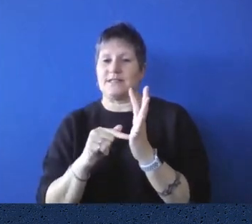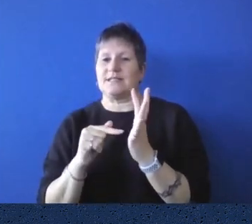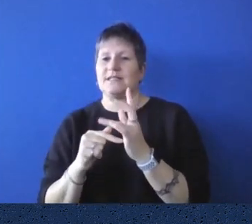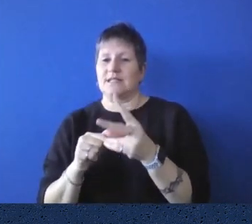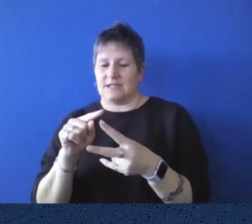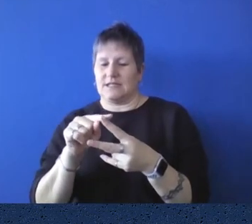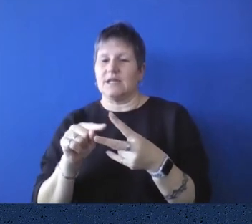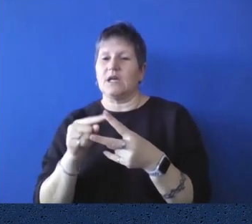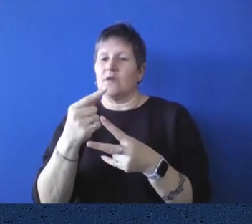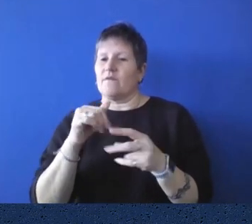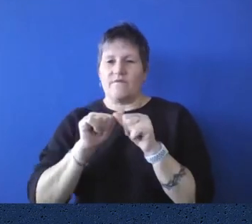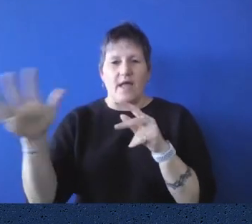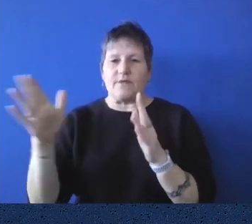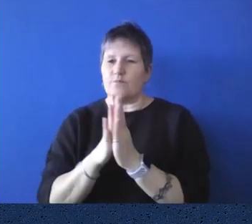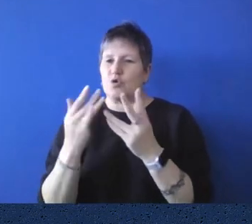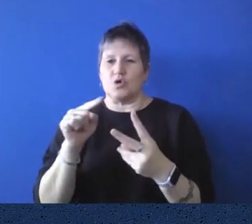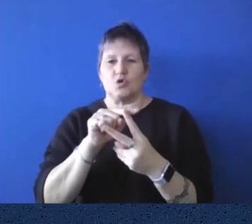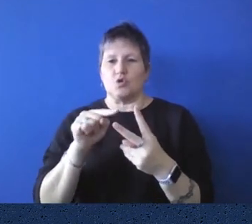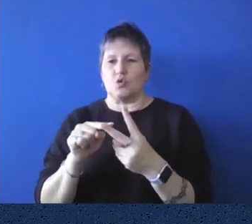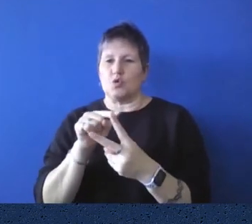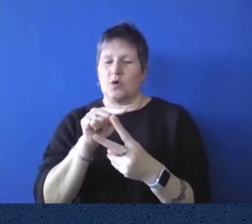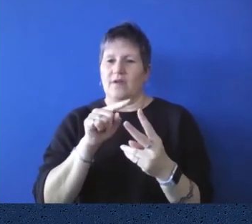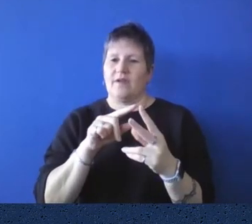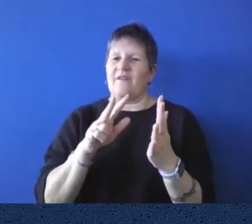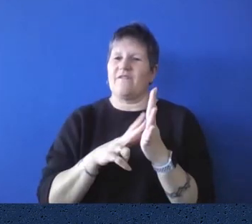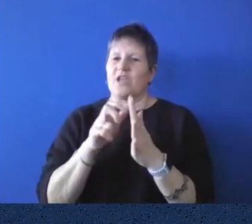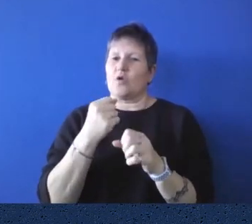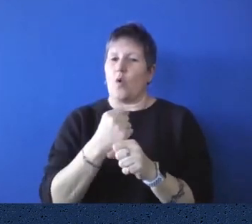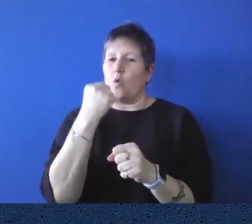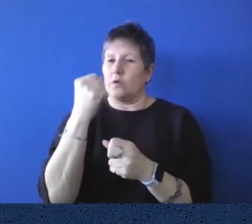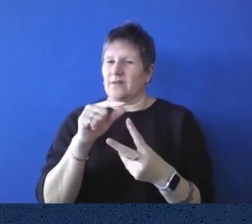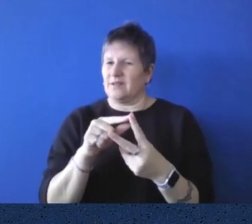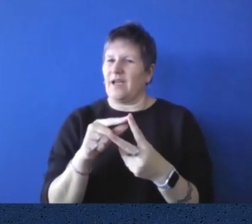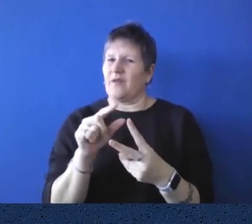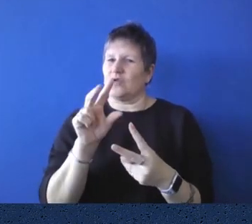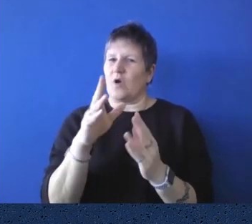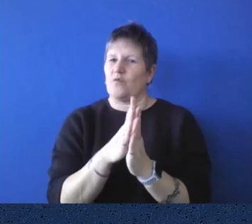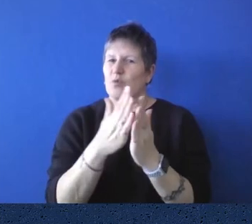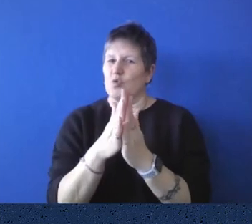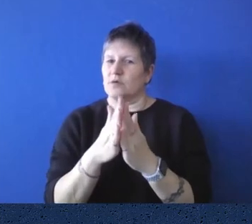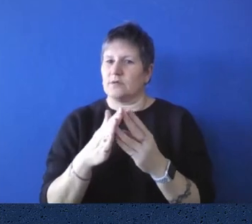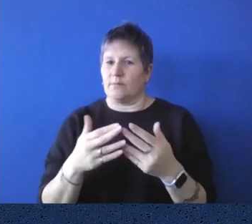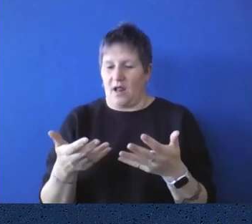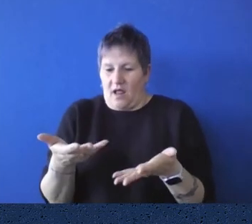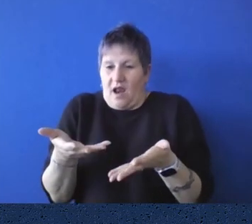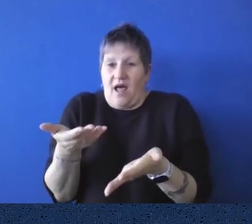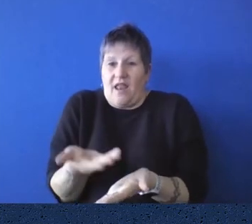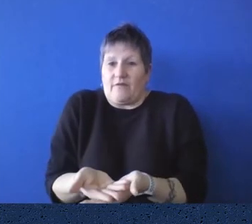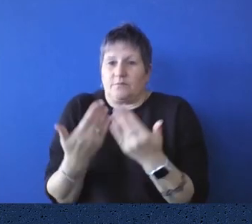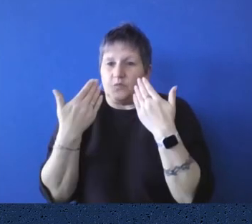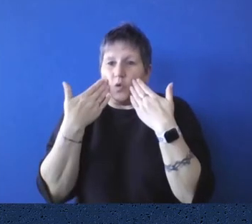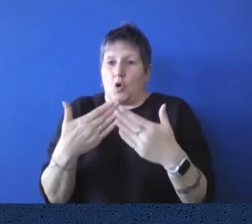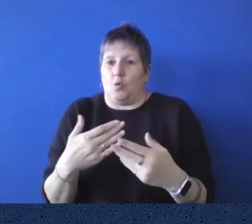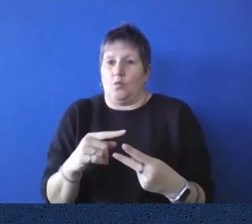one of a kind, but it was one of 12, I believe. Um, but we don't know how many are left, maybe one other. Um,